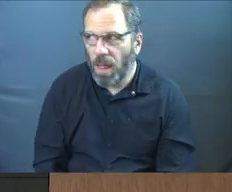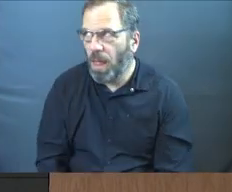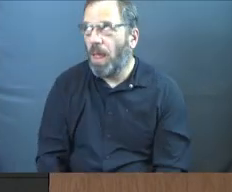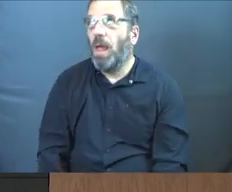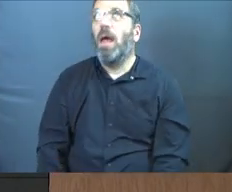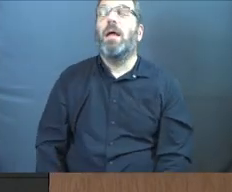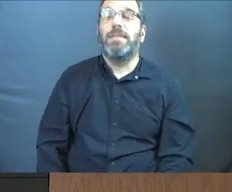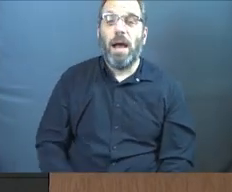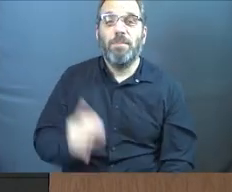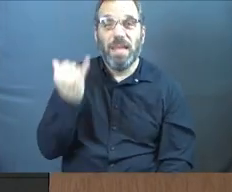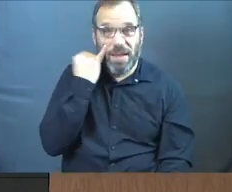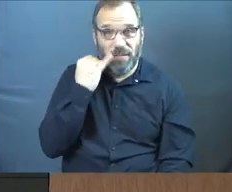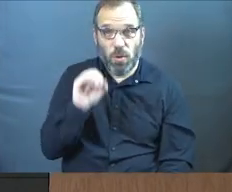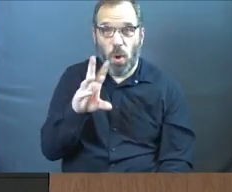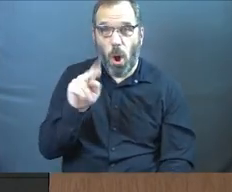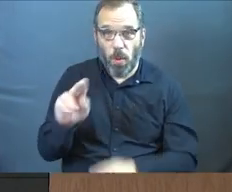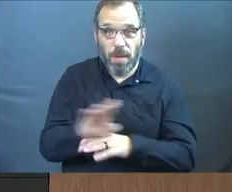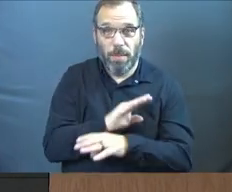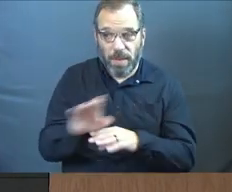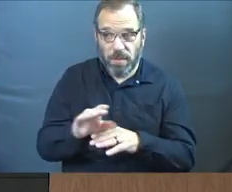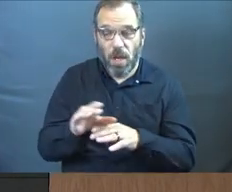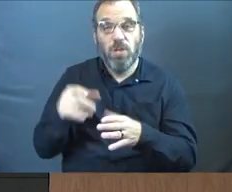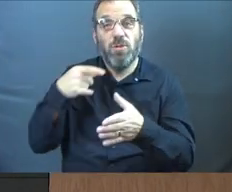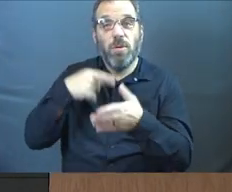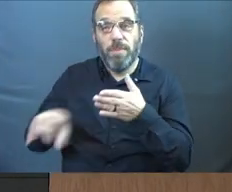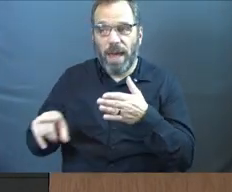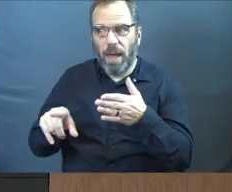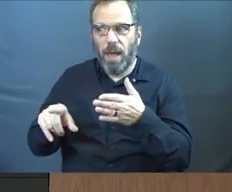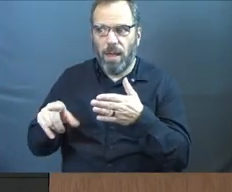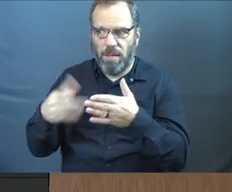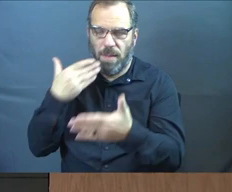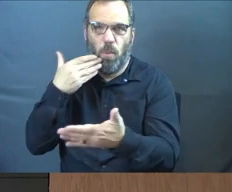If you're a business owner, do you pay day laborers well?